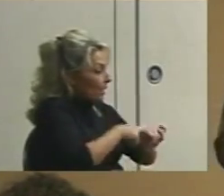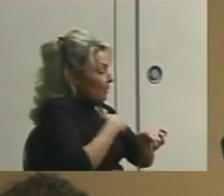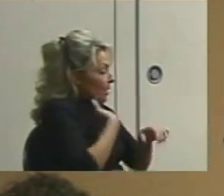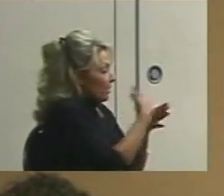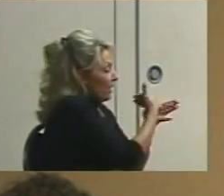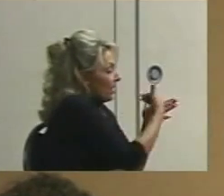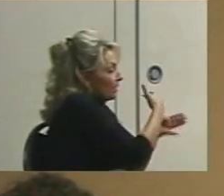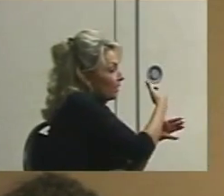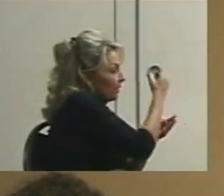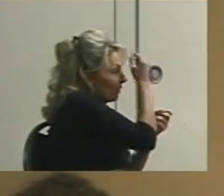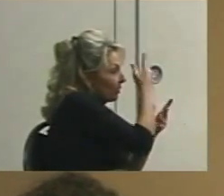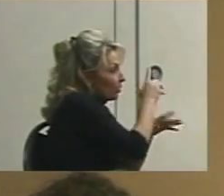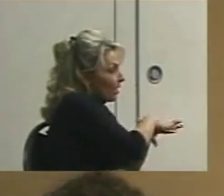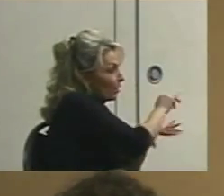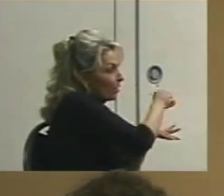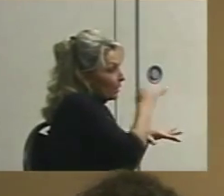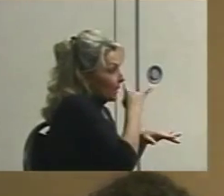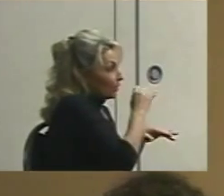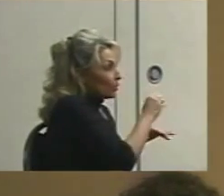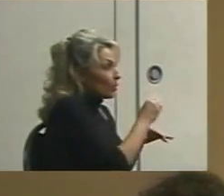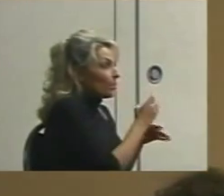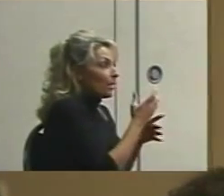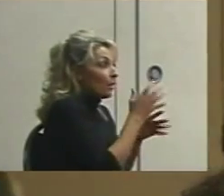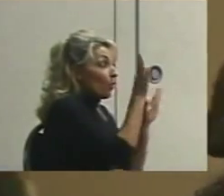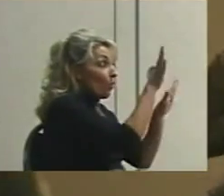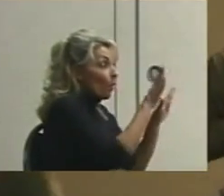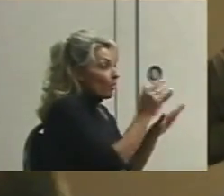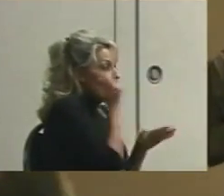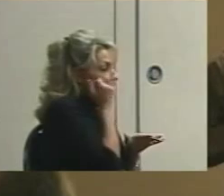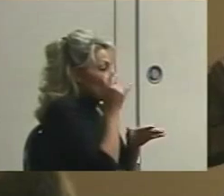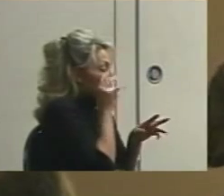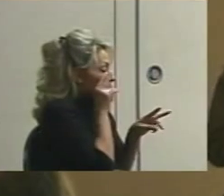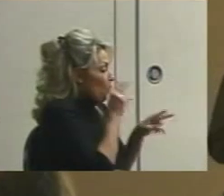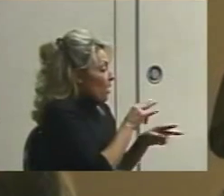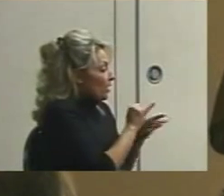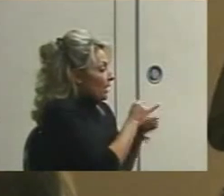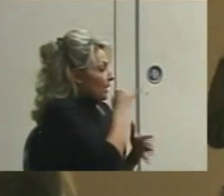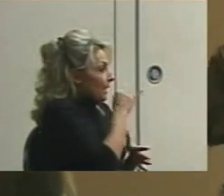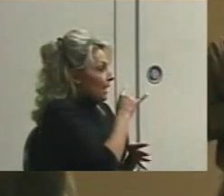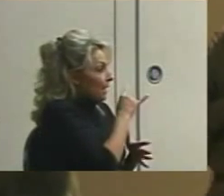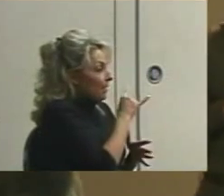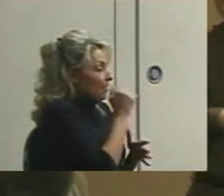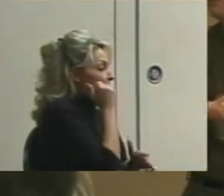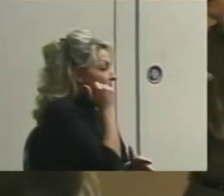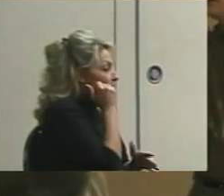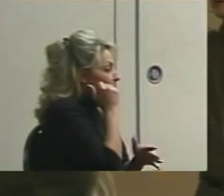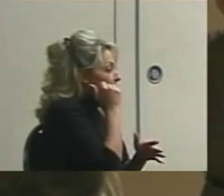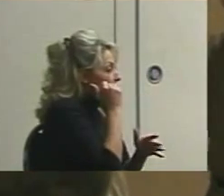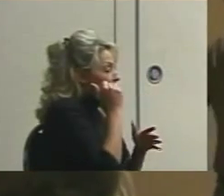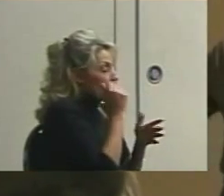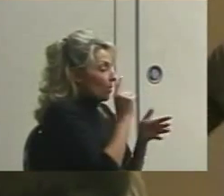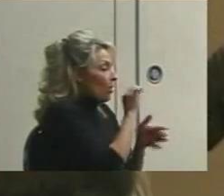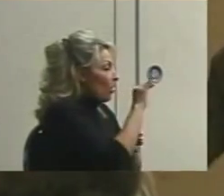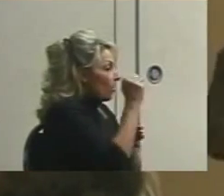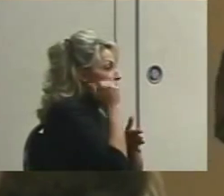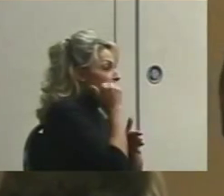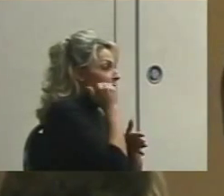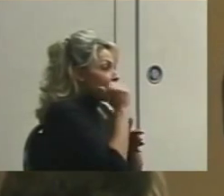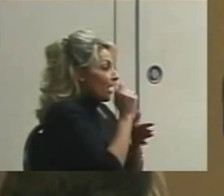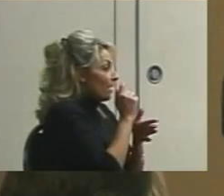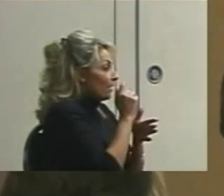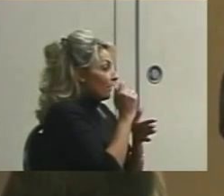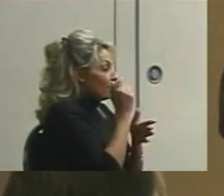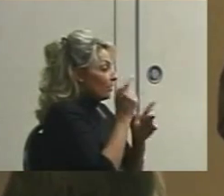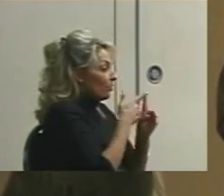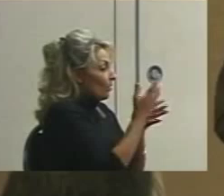kid. So, it would be super great if you could watch that kid absolutely every minute of the week to collect everything there